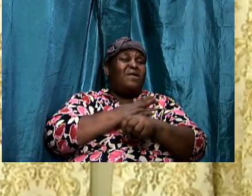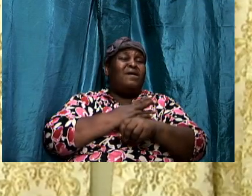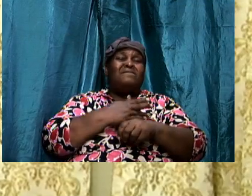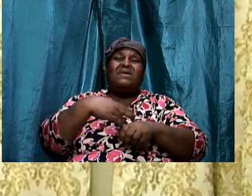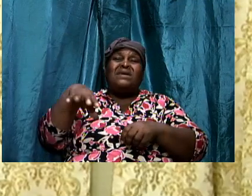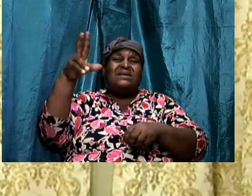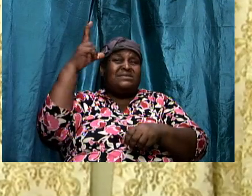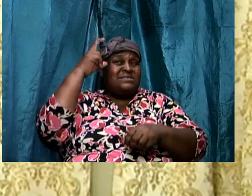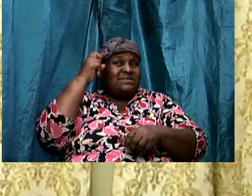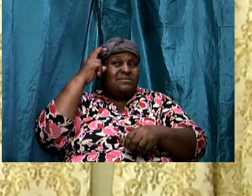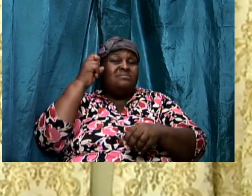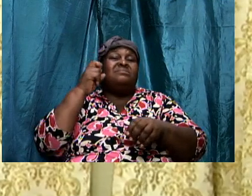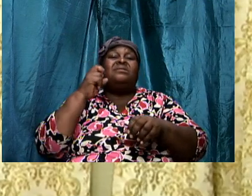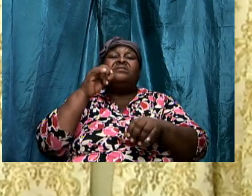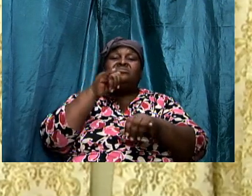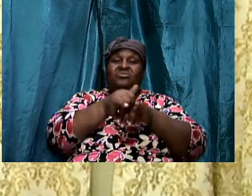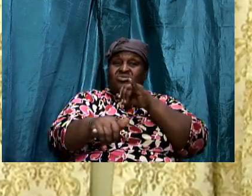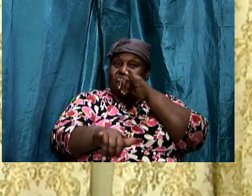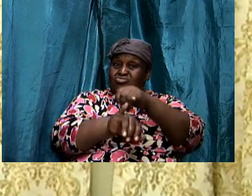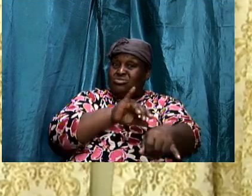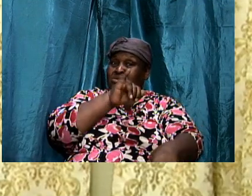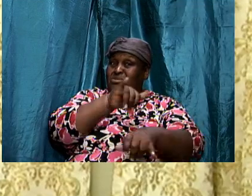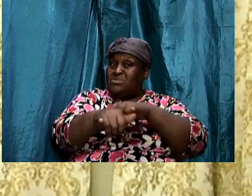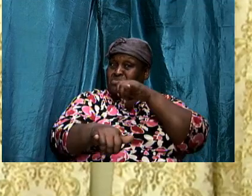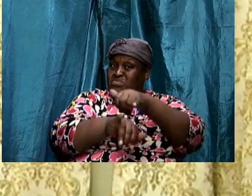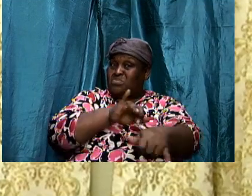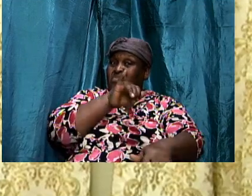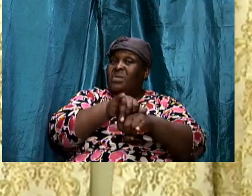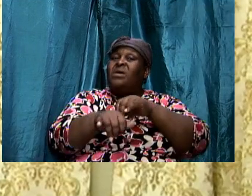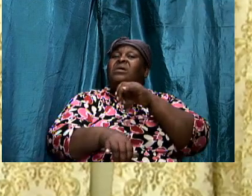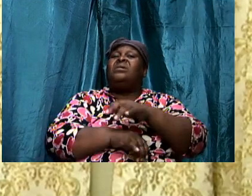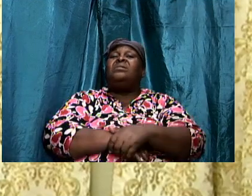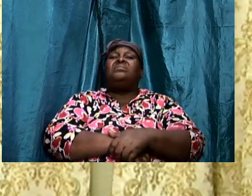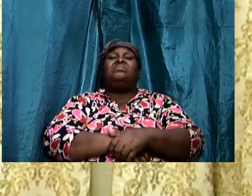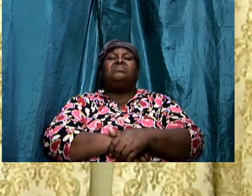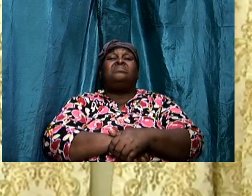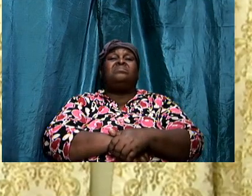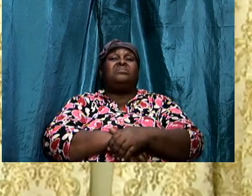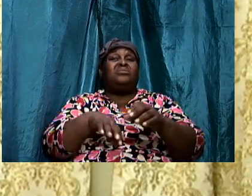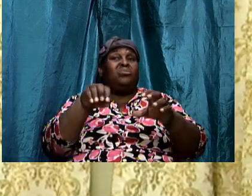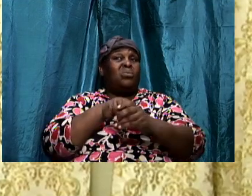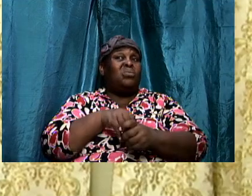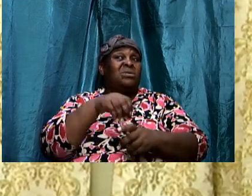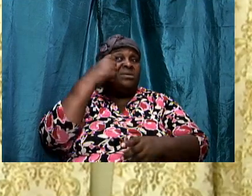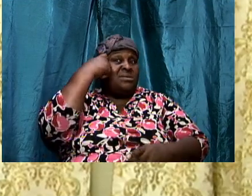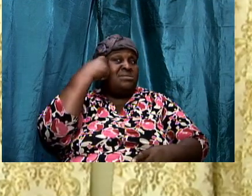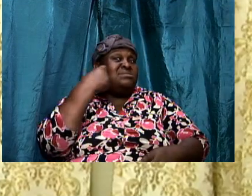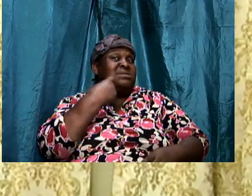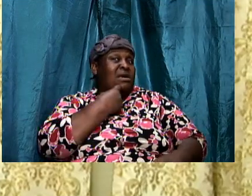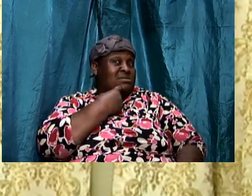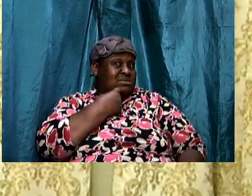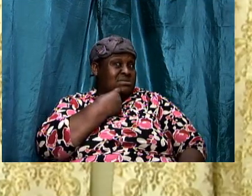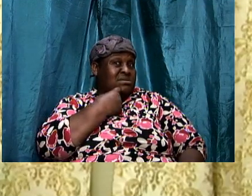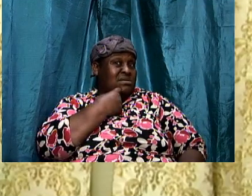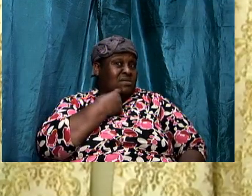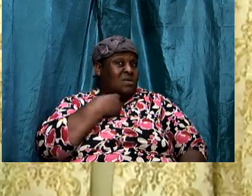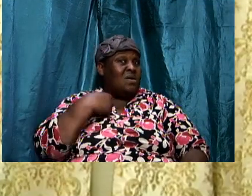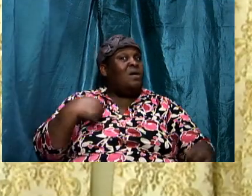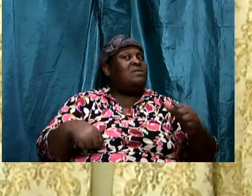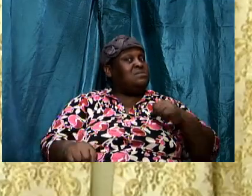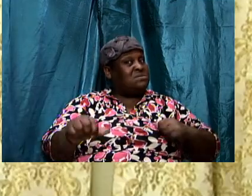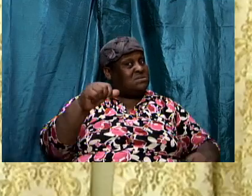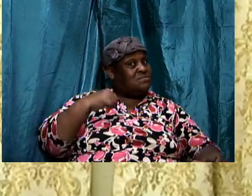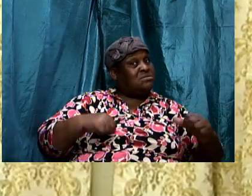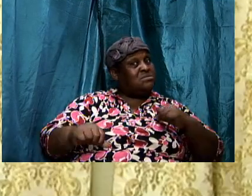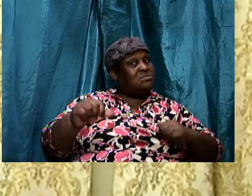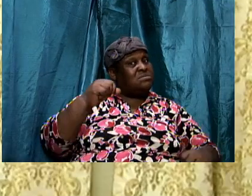things including illicit sexual activity i said it some time ago